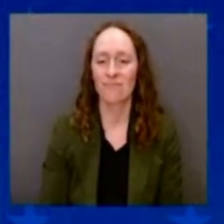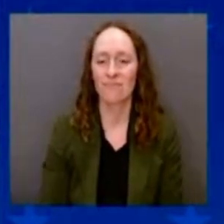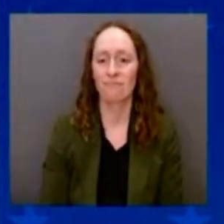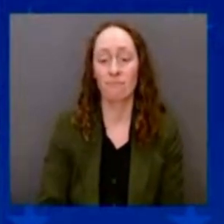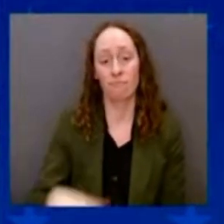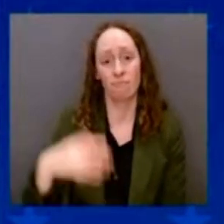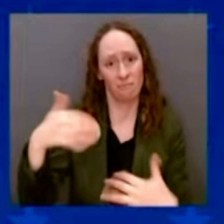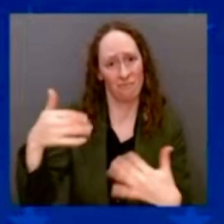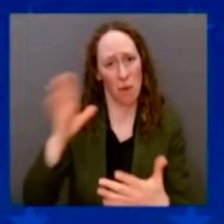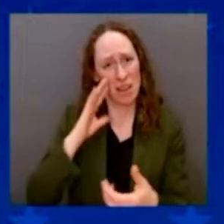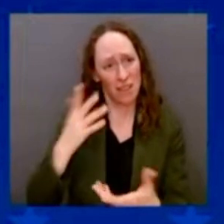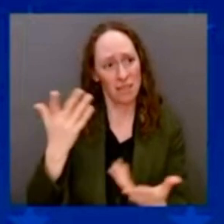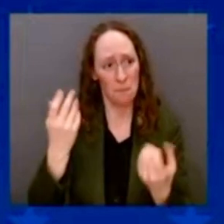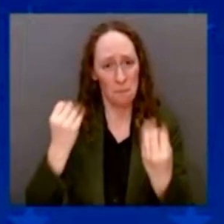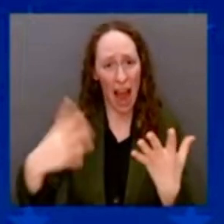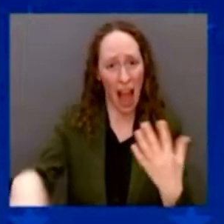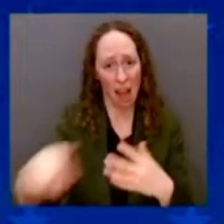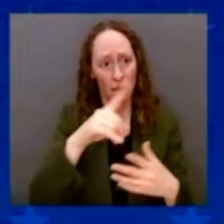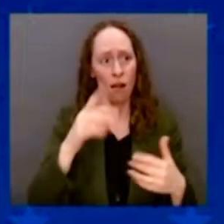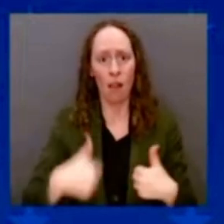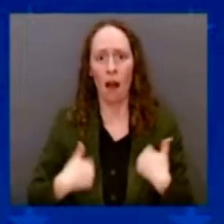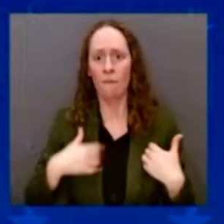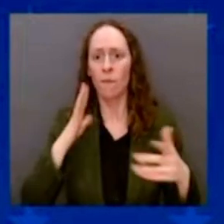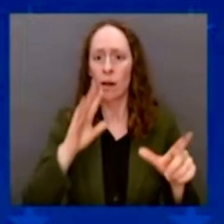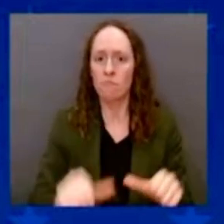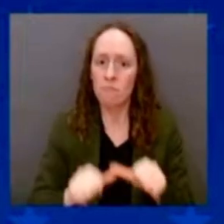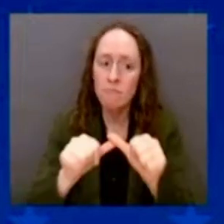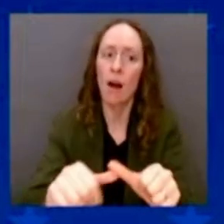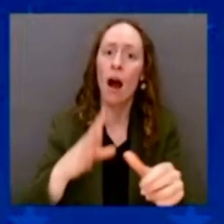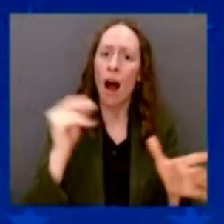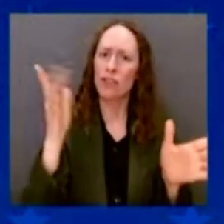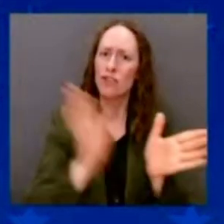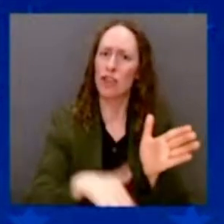It's going to save the government. It's going to reduce the deficit.